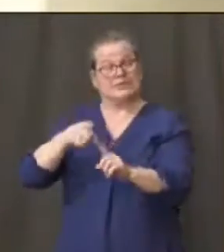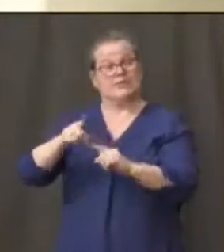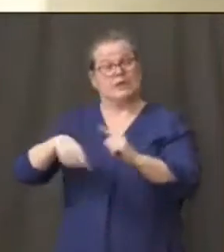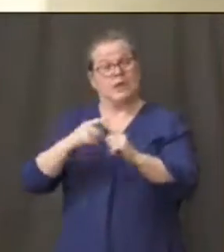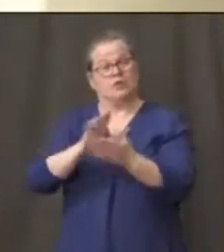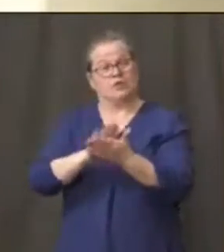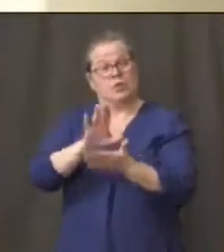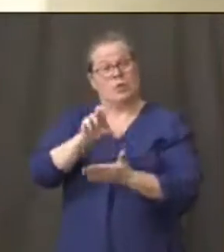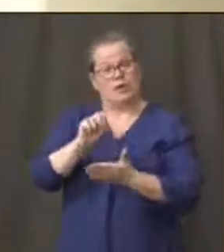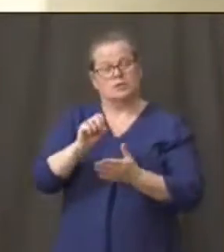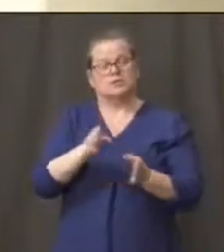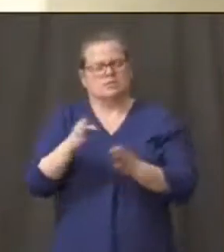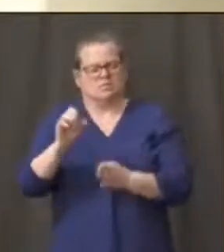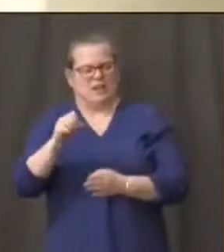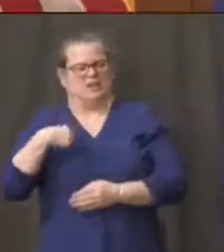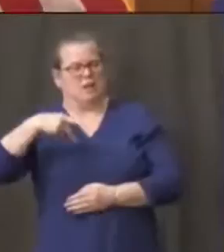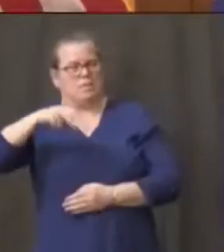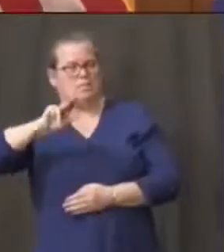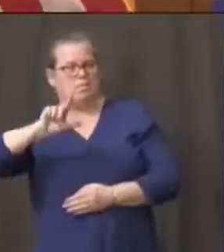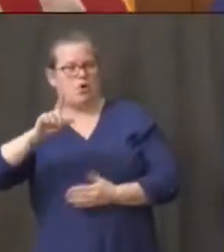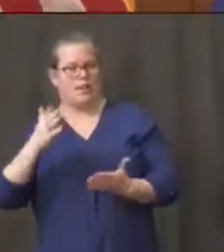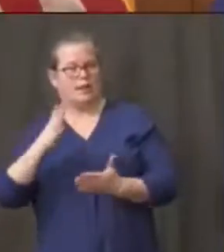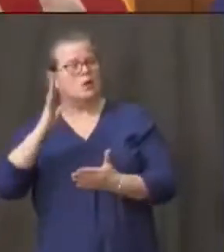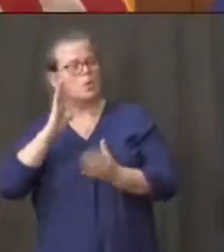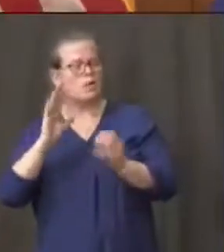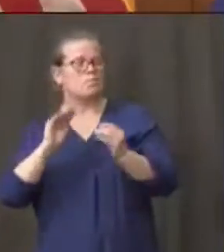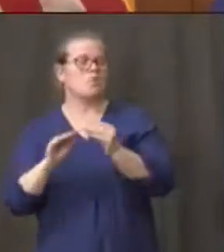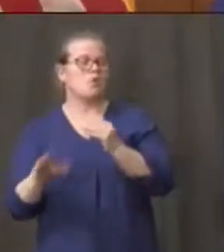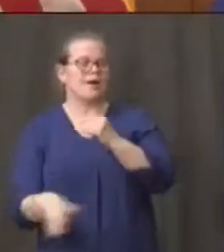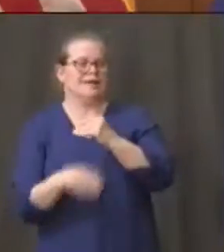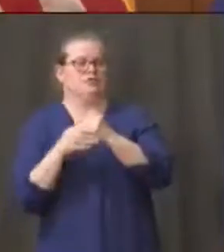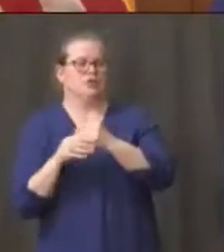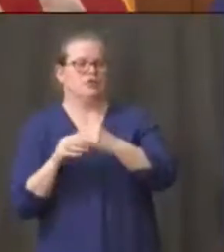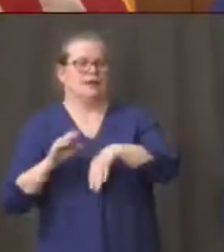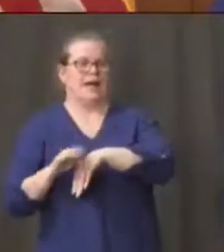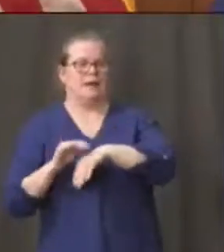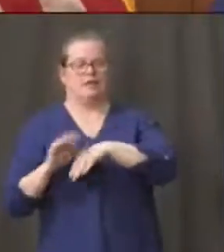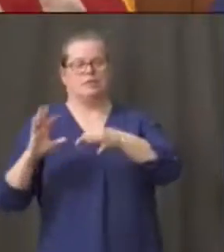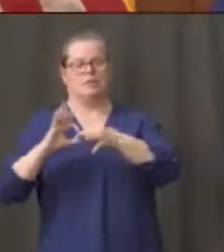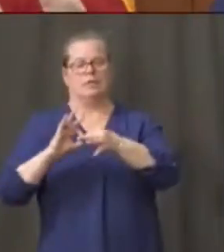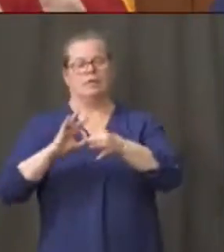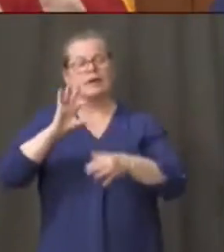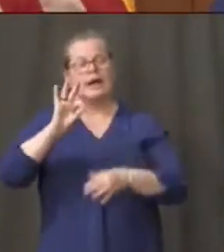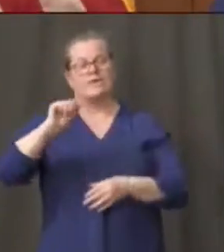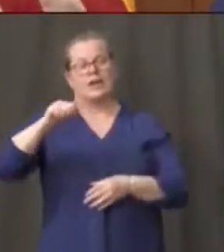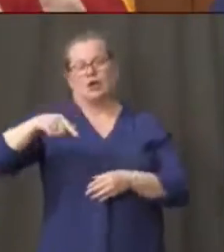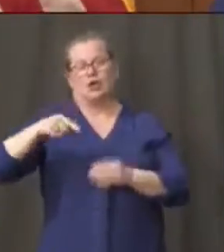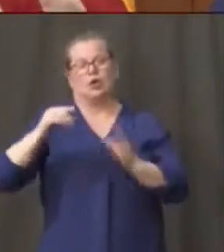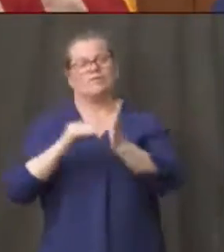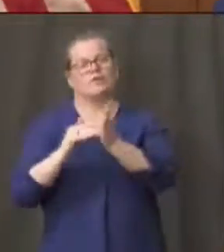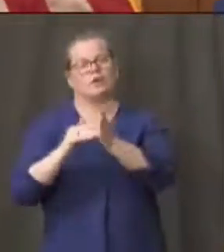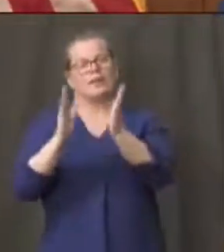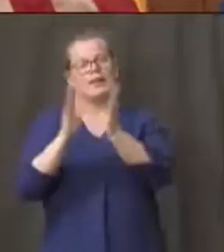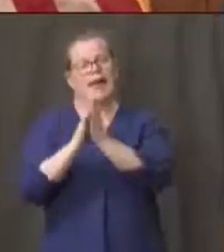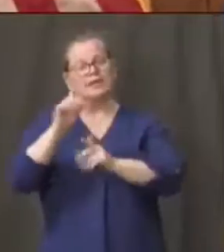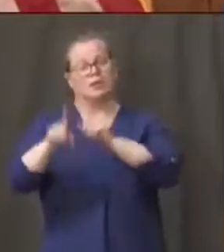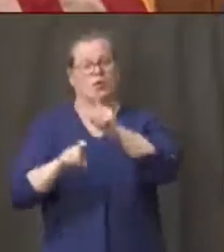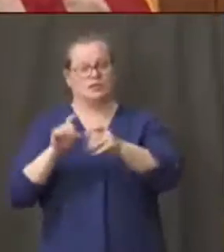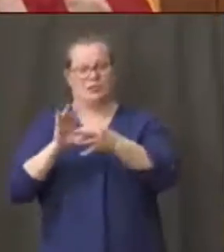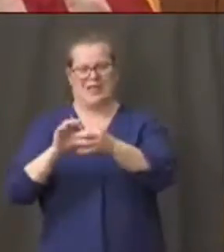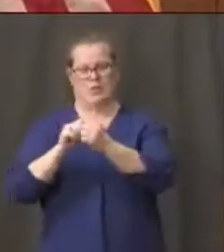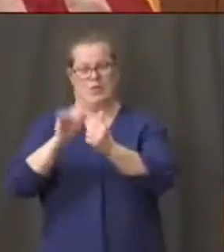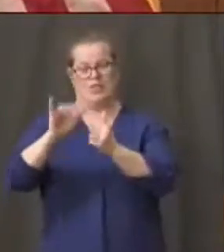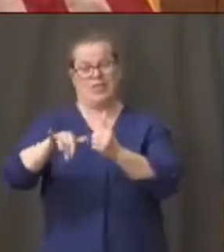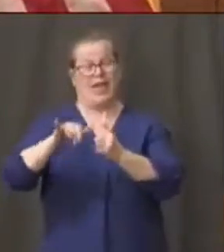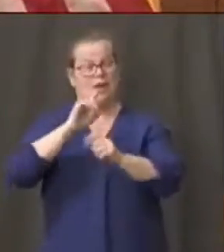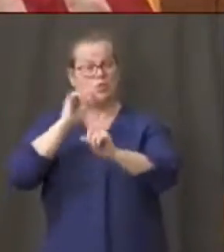we will be putting out additional guidance as part of a faq document as it deals with that particular uh executive order